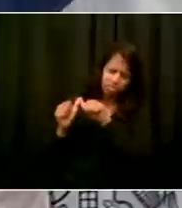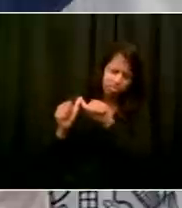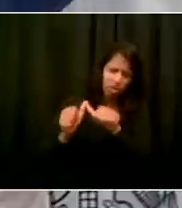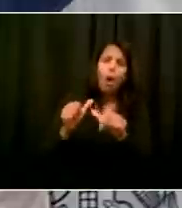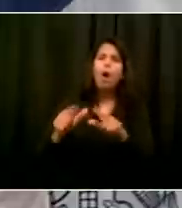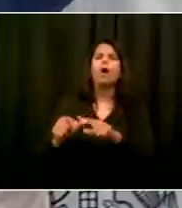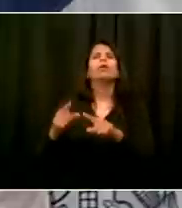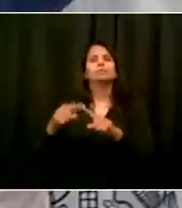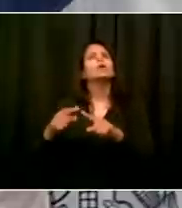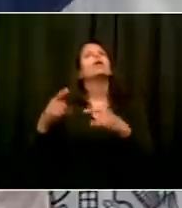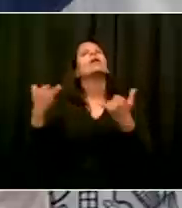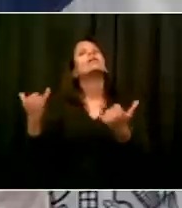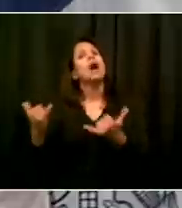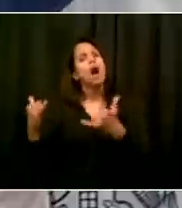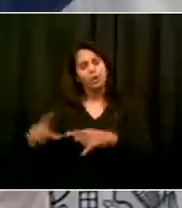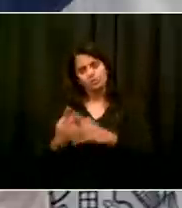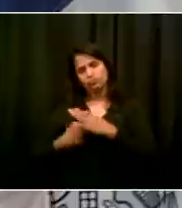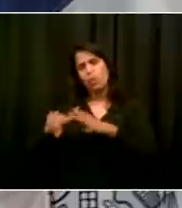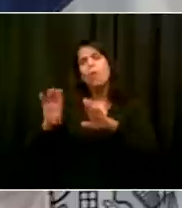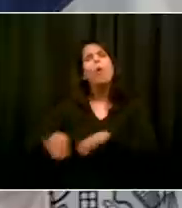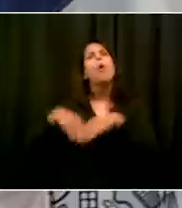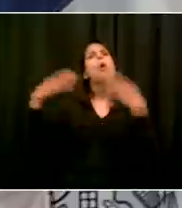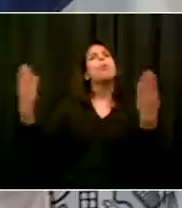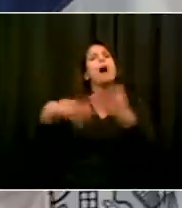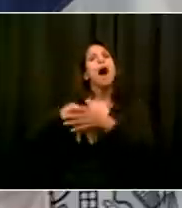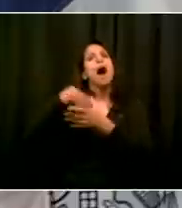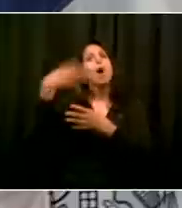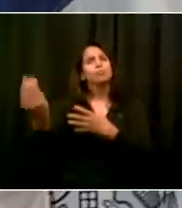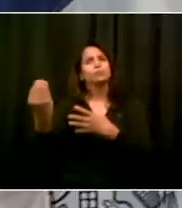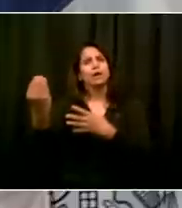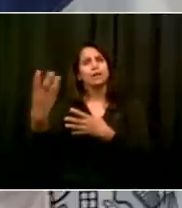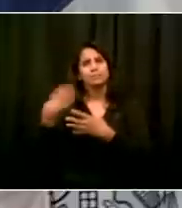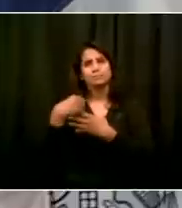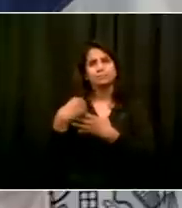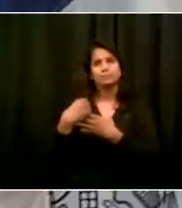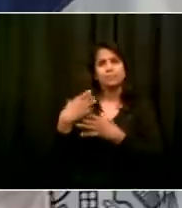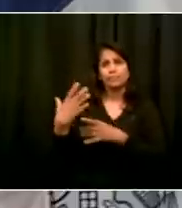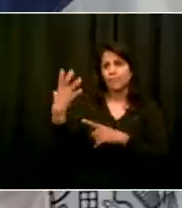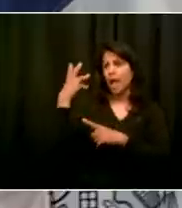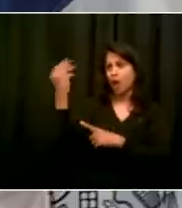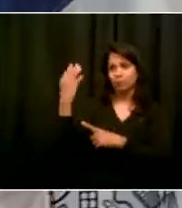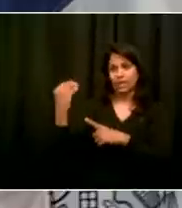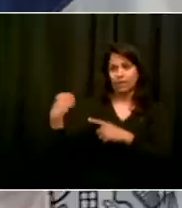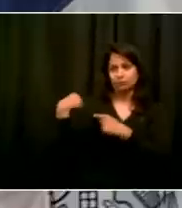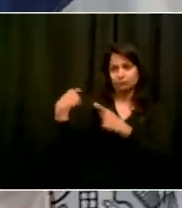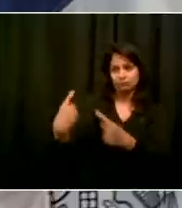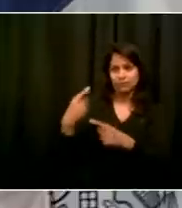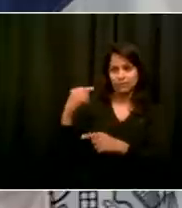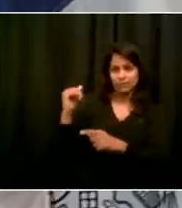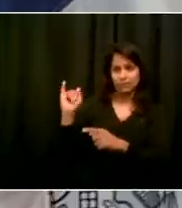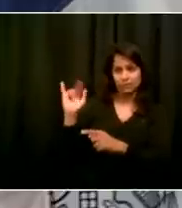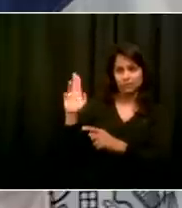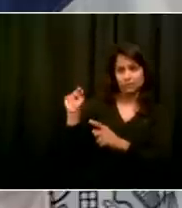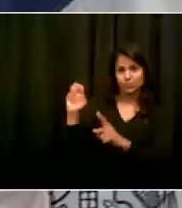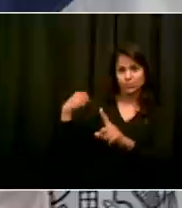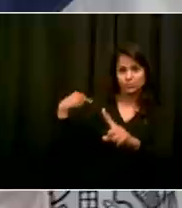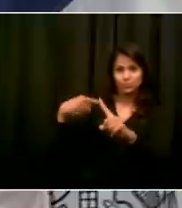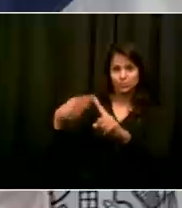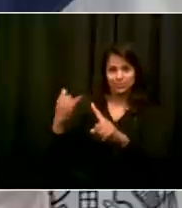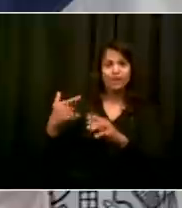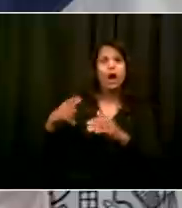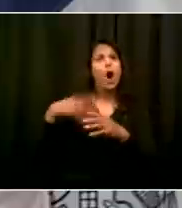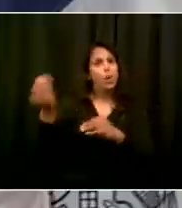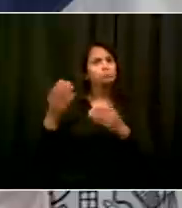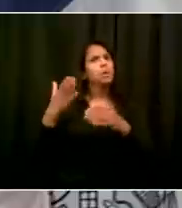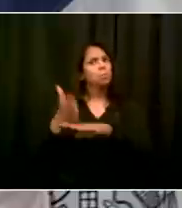our open streets initiative and that combination of open restaurants and open streets will be made permanent. These have been a huge step